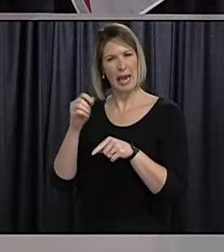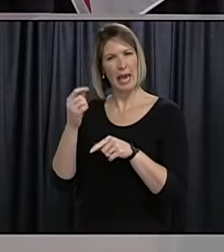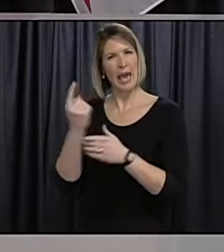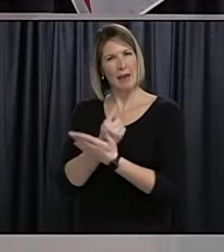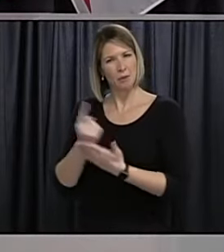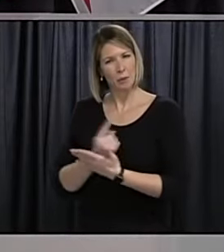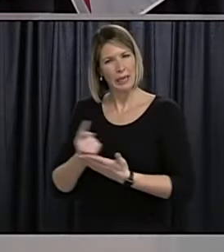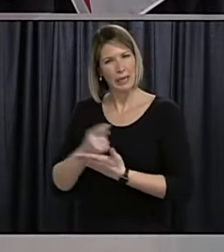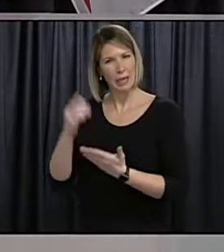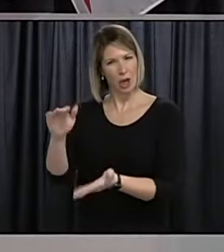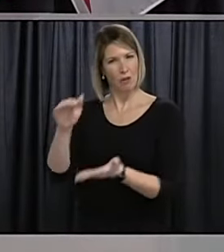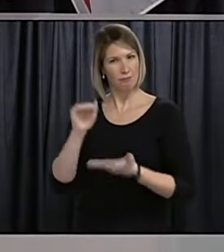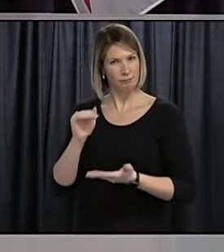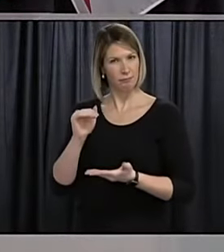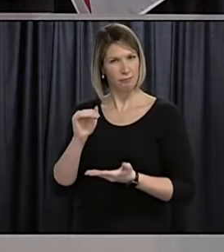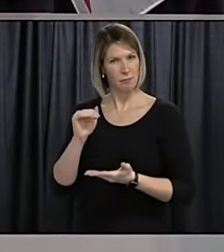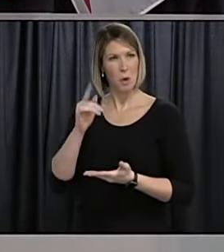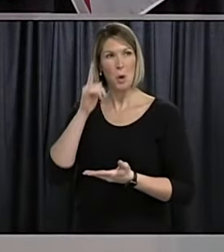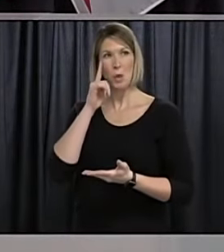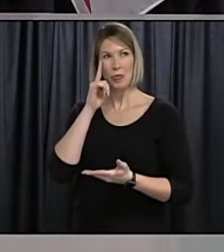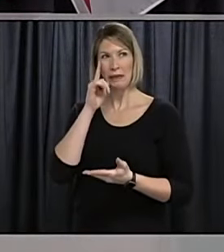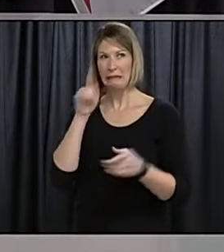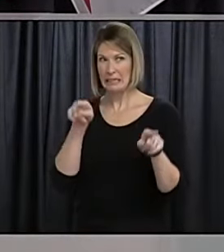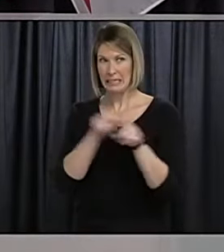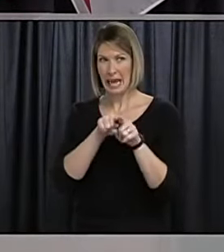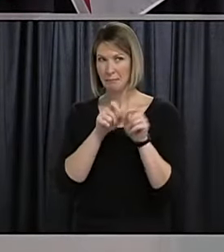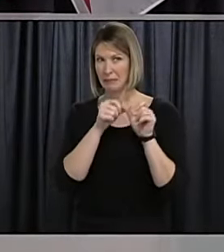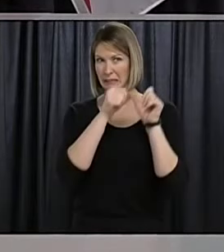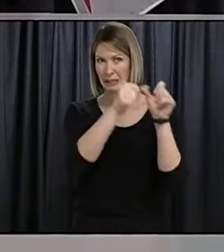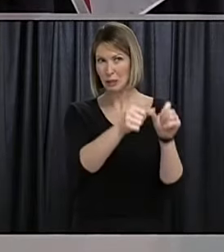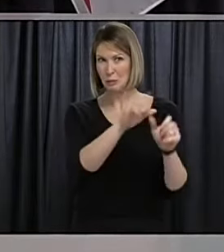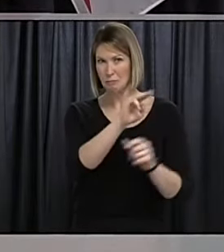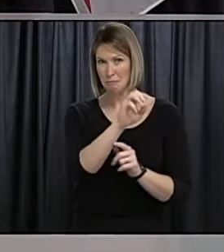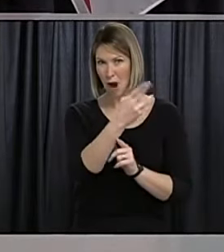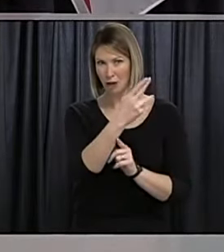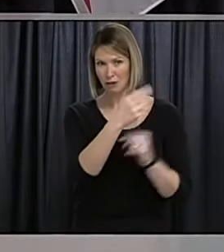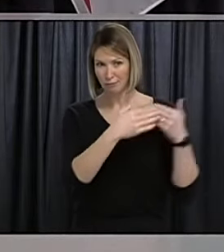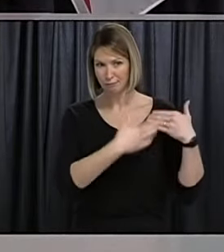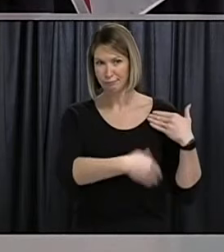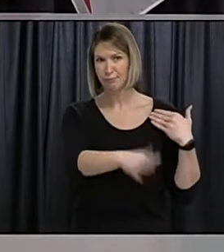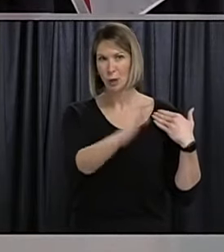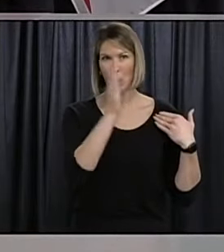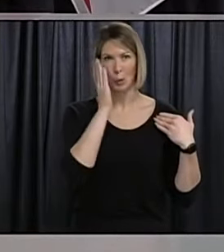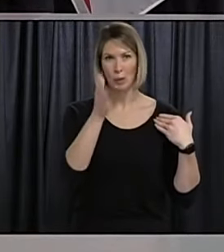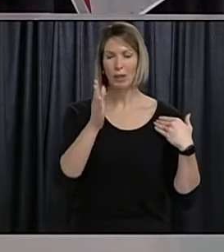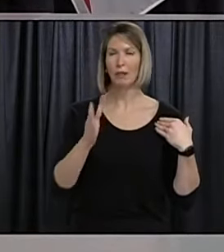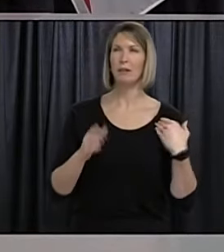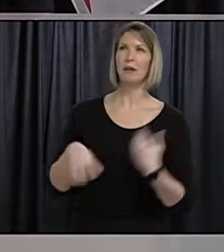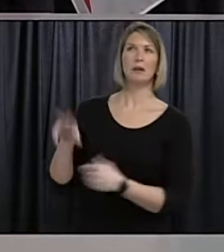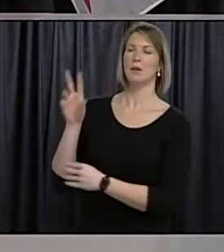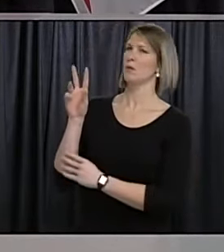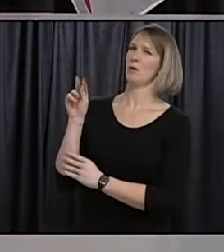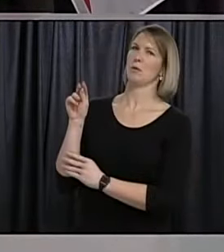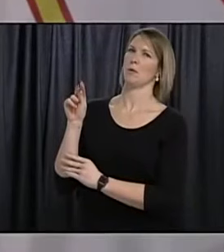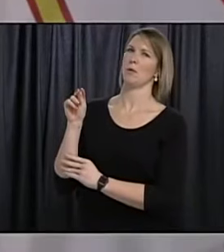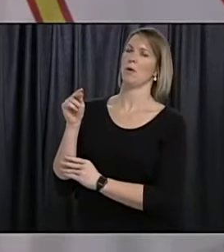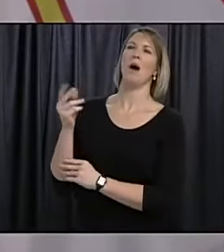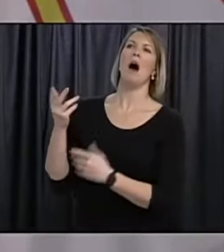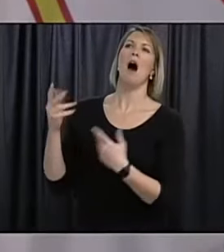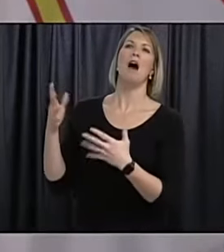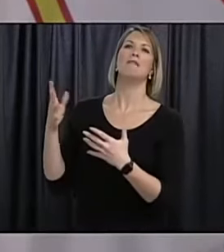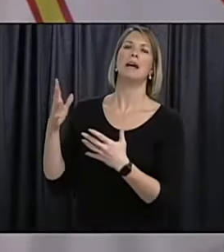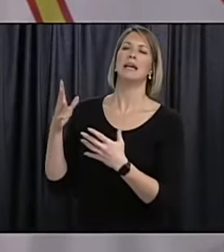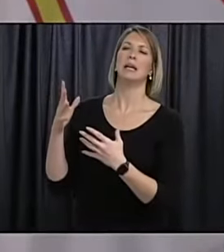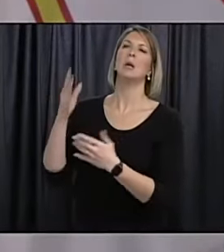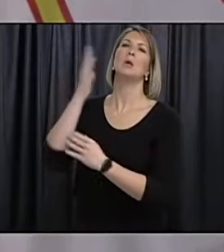the 28 000 by mark no so no yeah we we've been allotted um a certain amount of vaccine